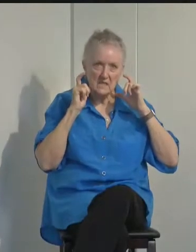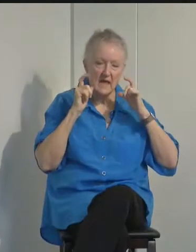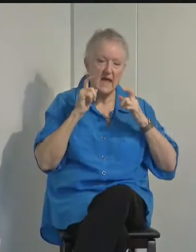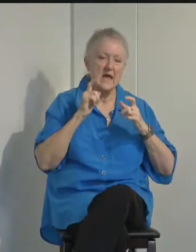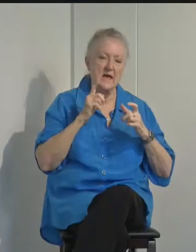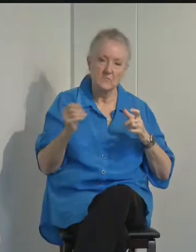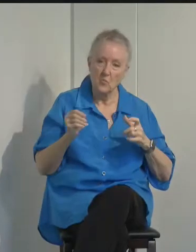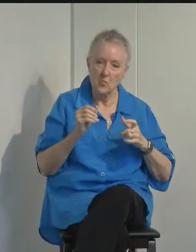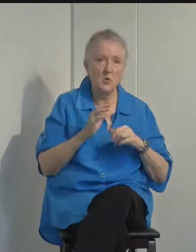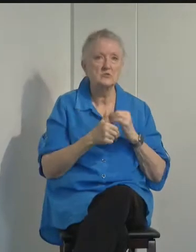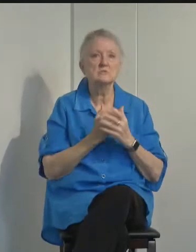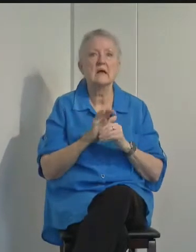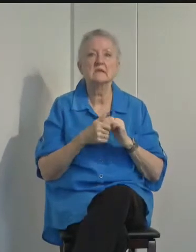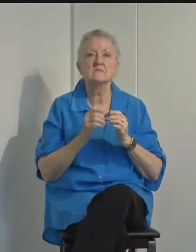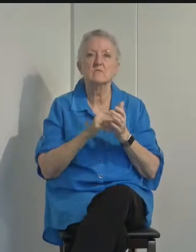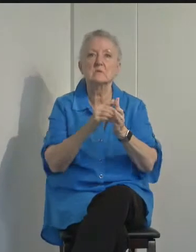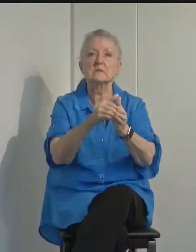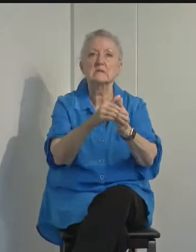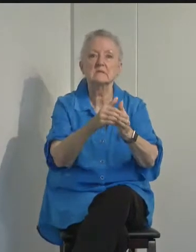your hands frequently.